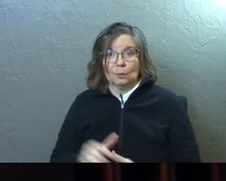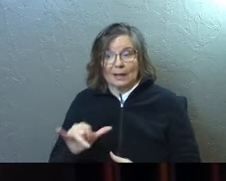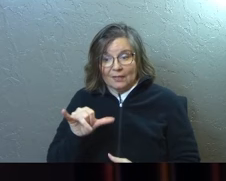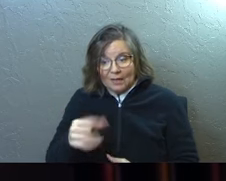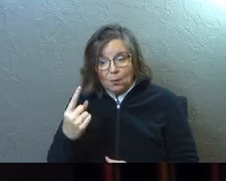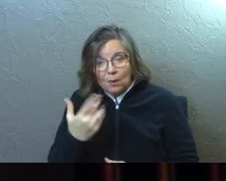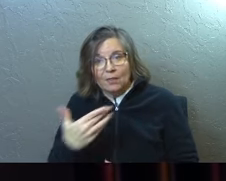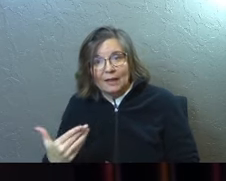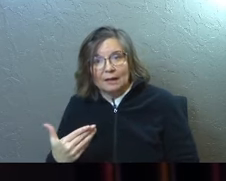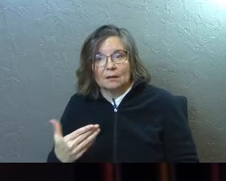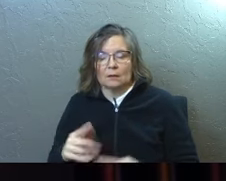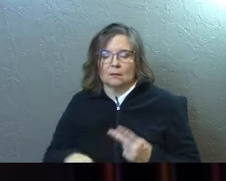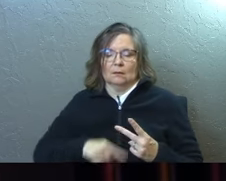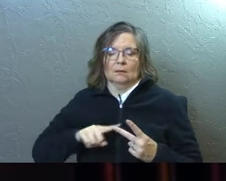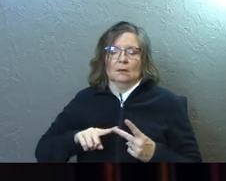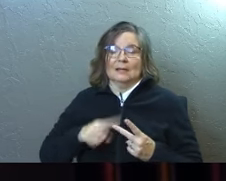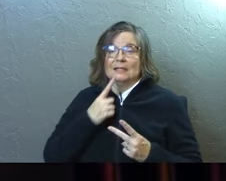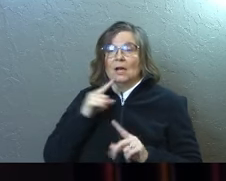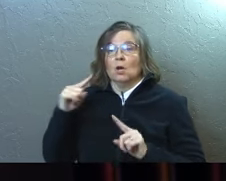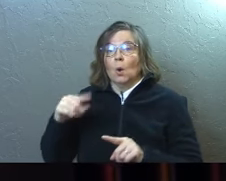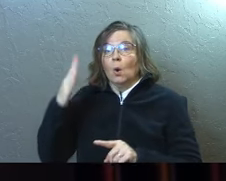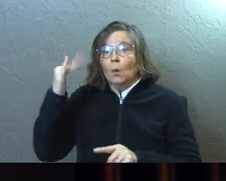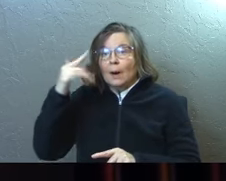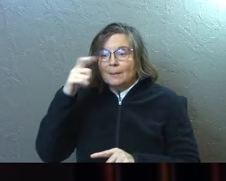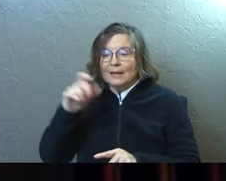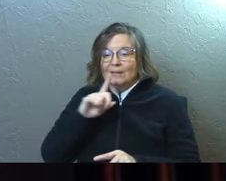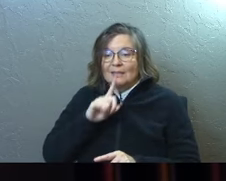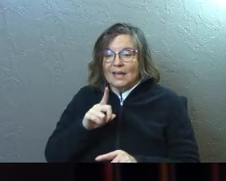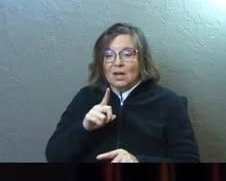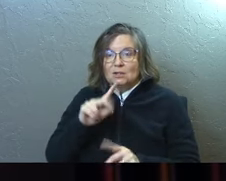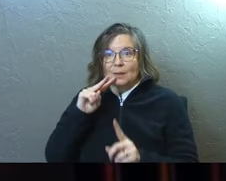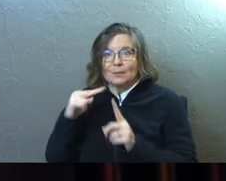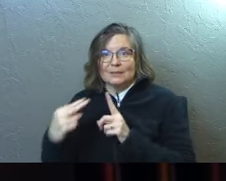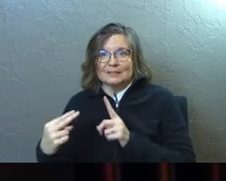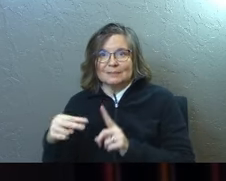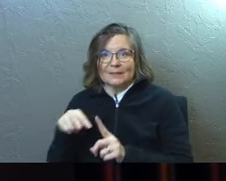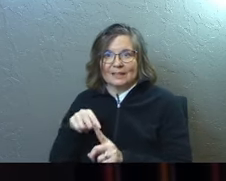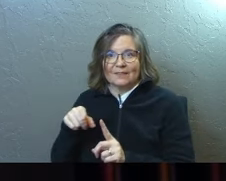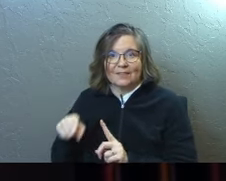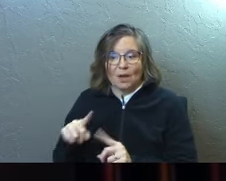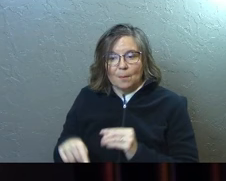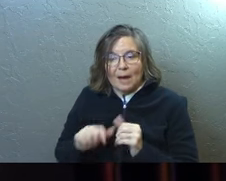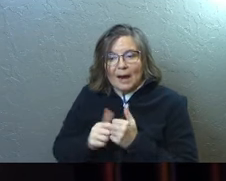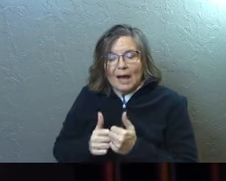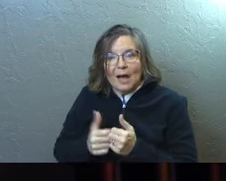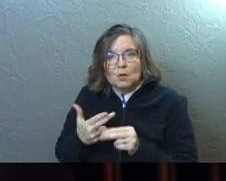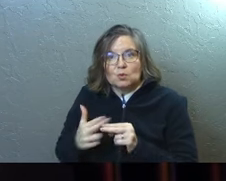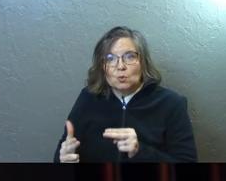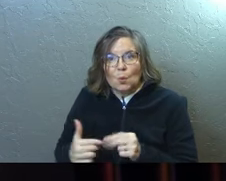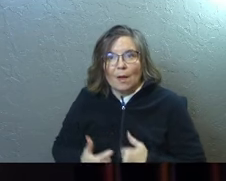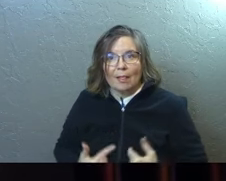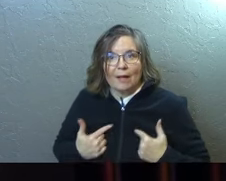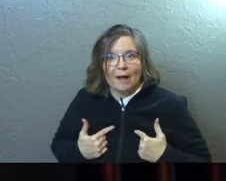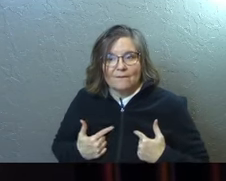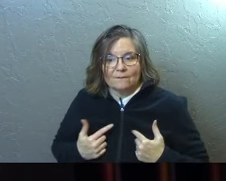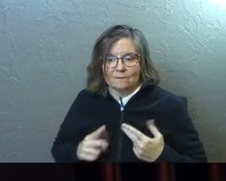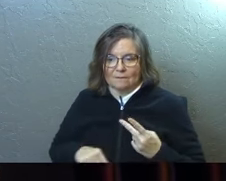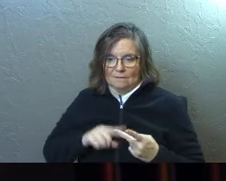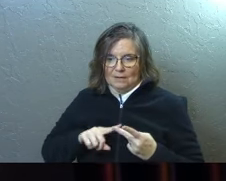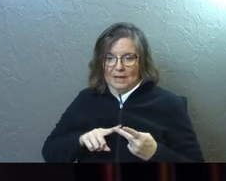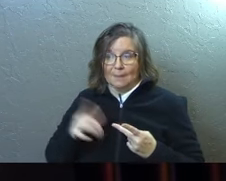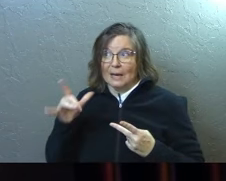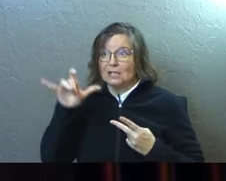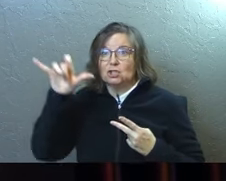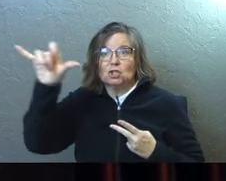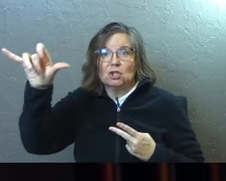Like, that's one thing. The other thing, says go because there's perspective there about how short life is, about